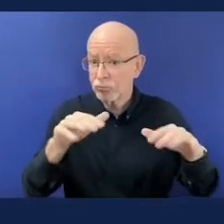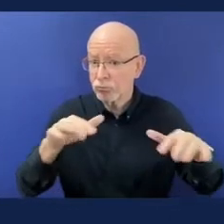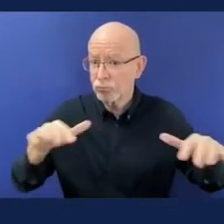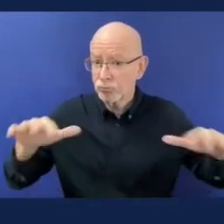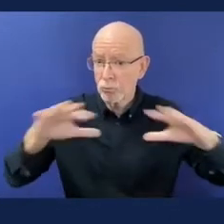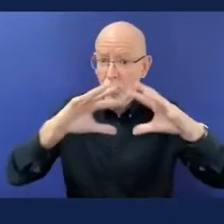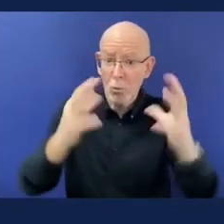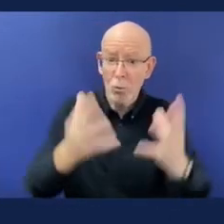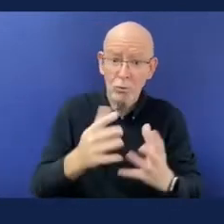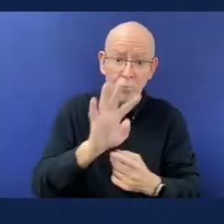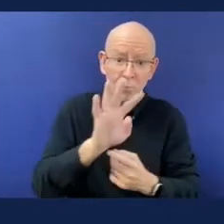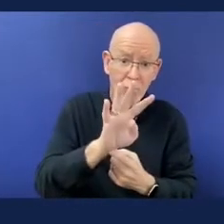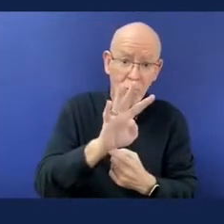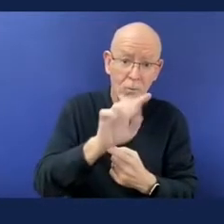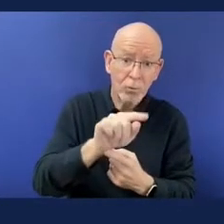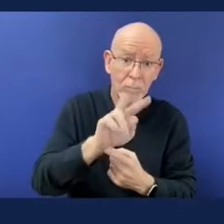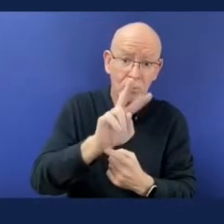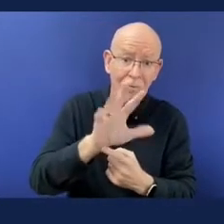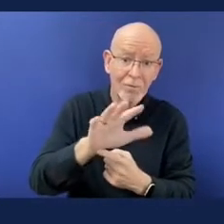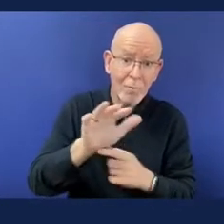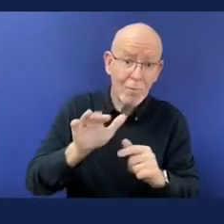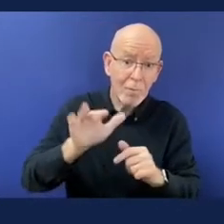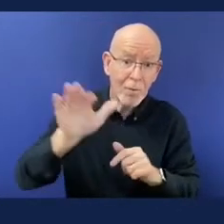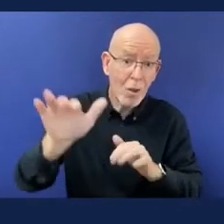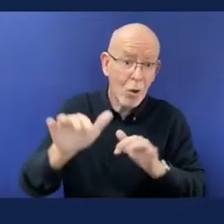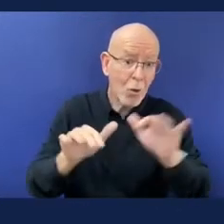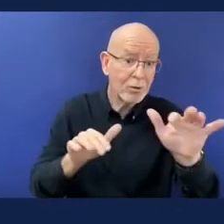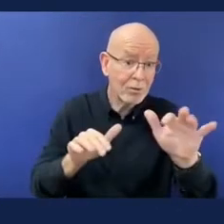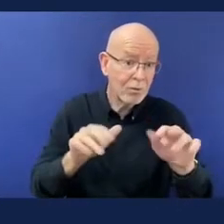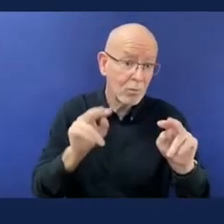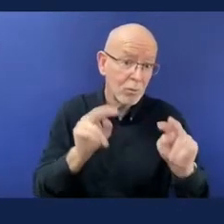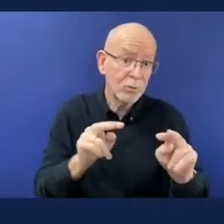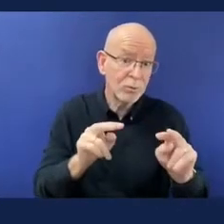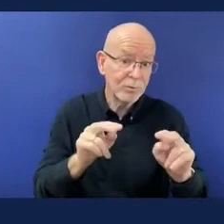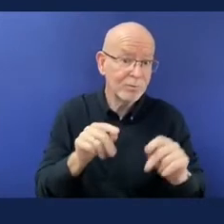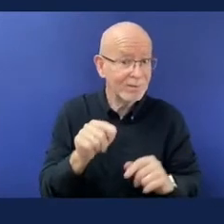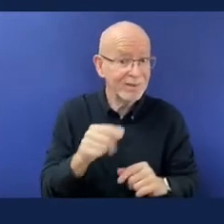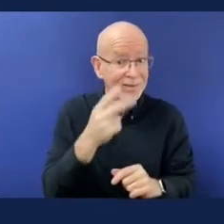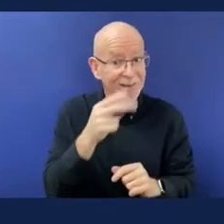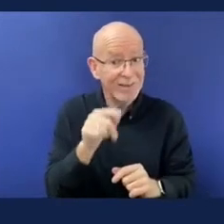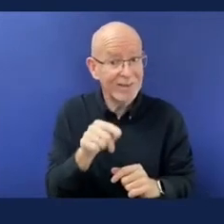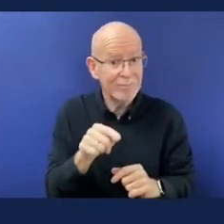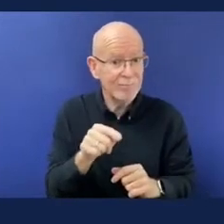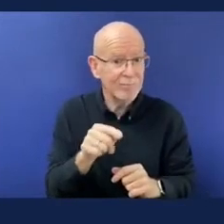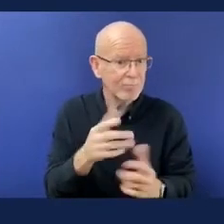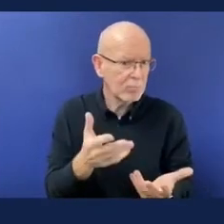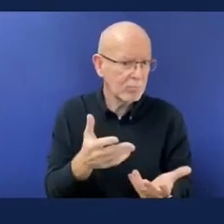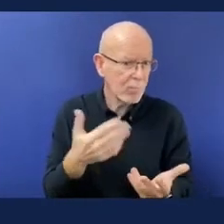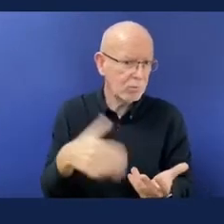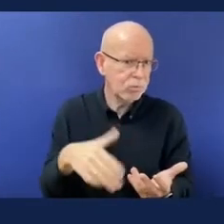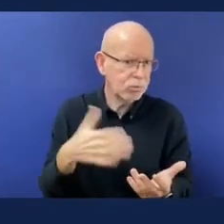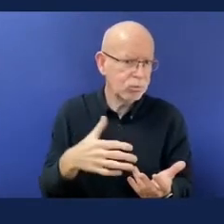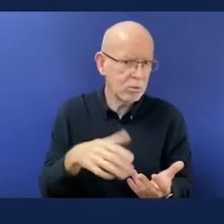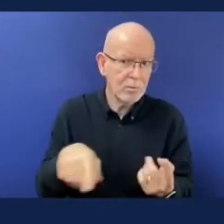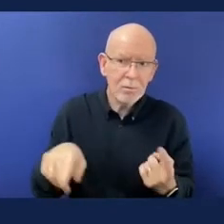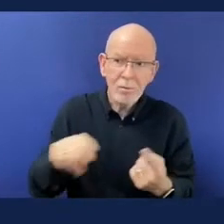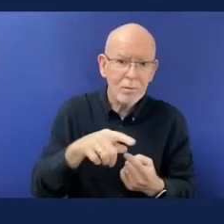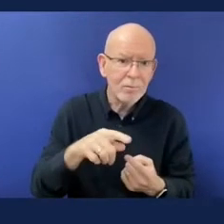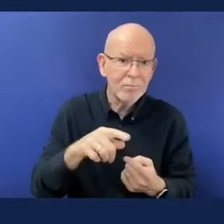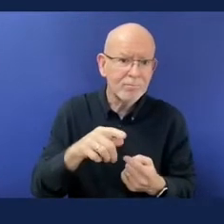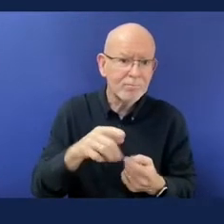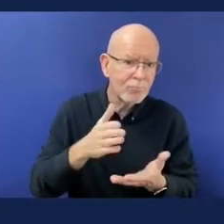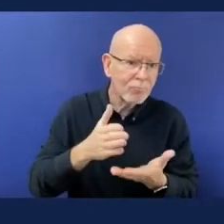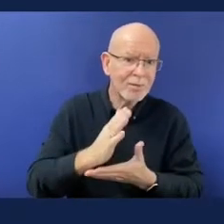what we wanted to do was create a new movement, a movement that would unite the world's 1.2 billion persons with disabilities